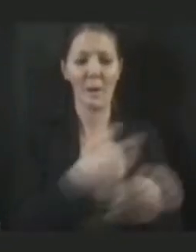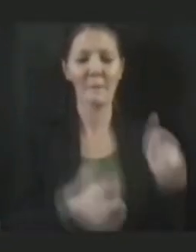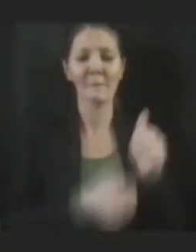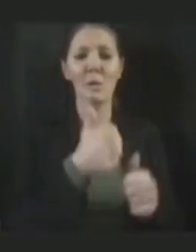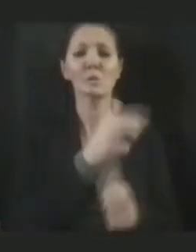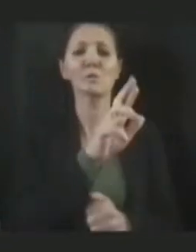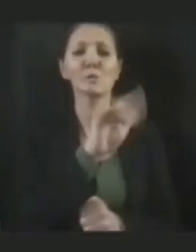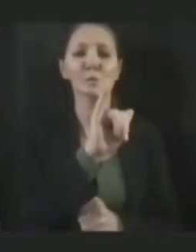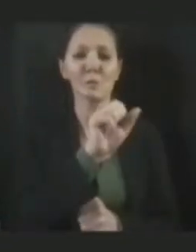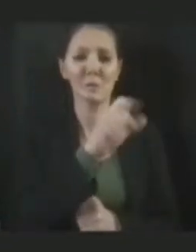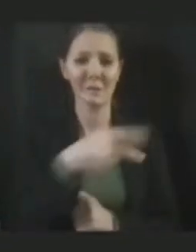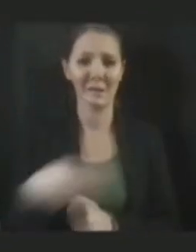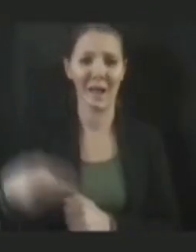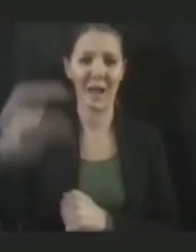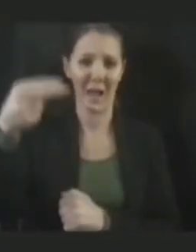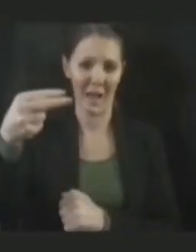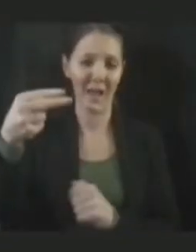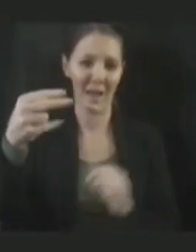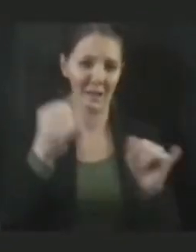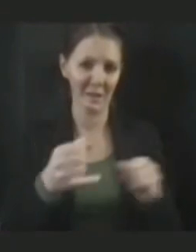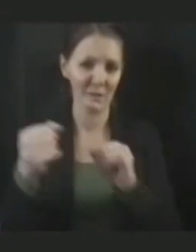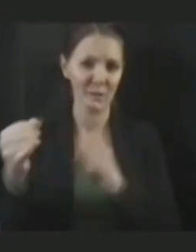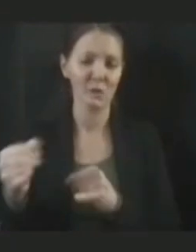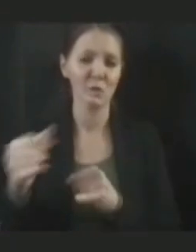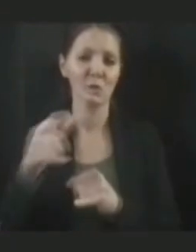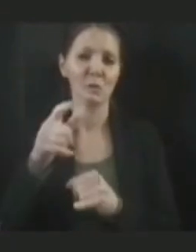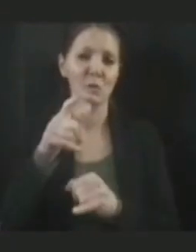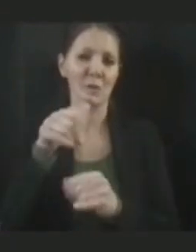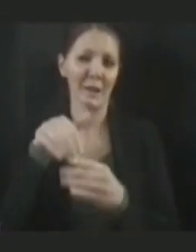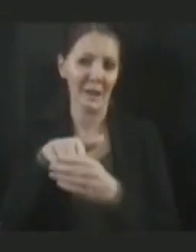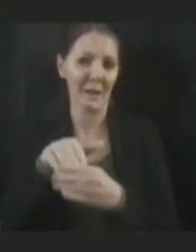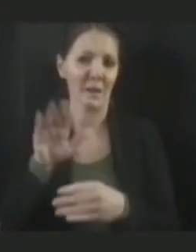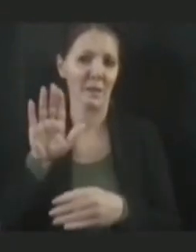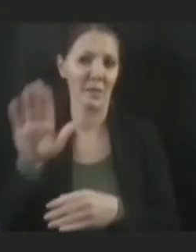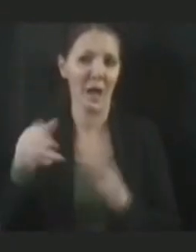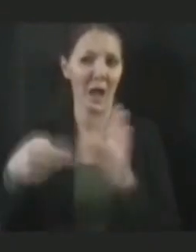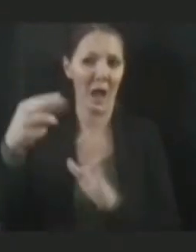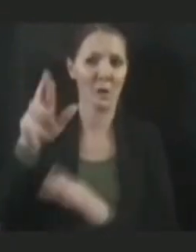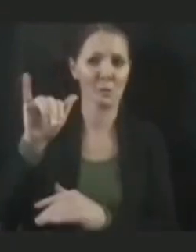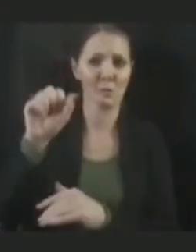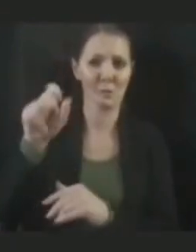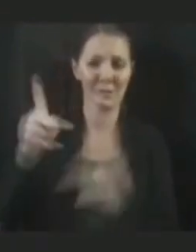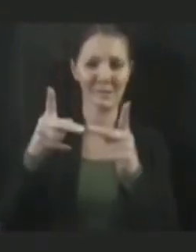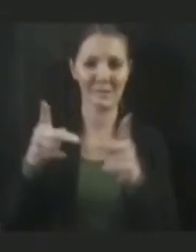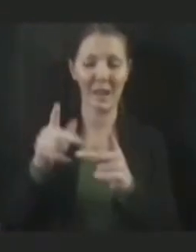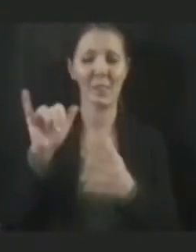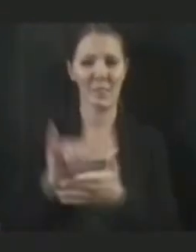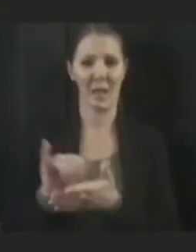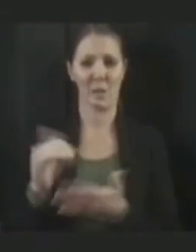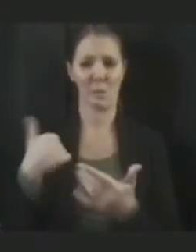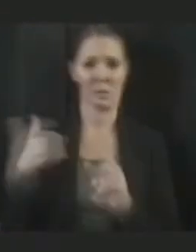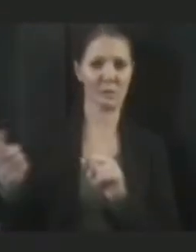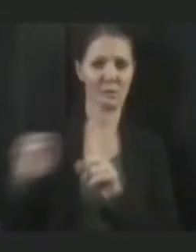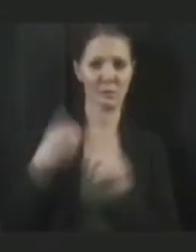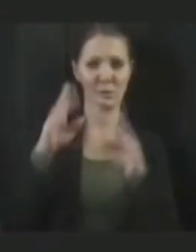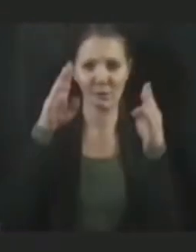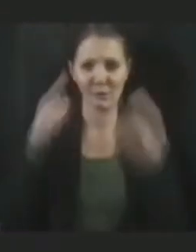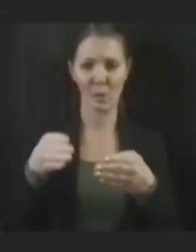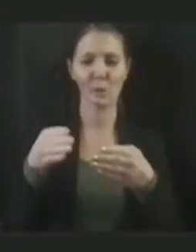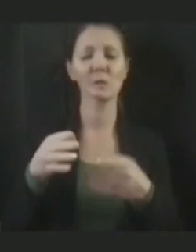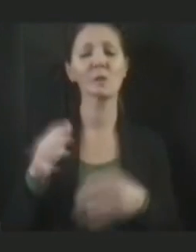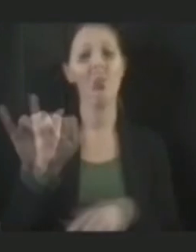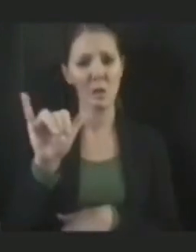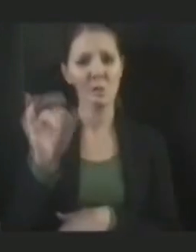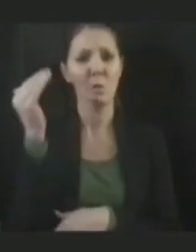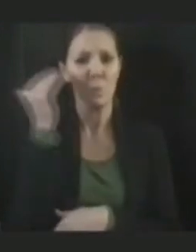-risk individuals in the most high-risk settings. And so that's where we're starting to focus. You know, we're also cognizant of the